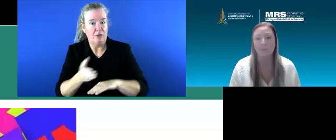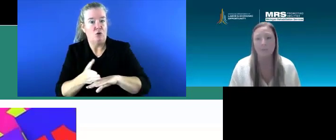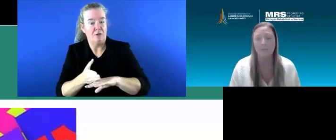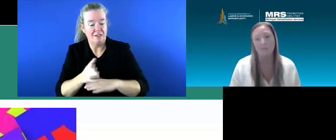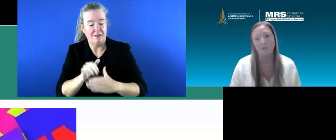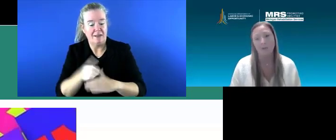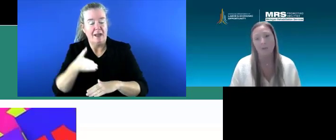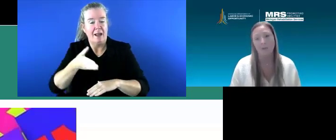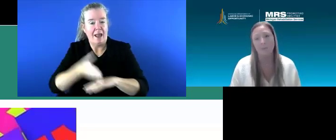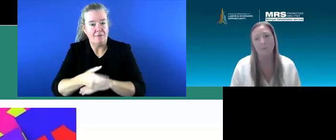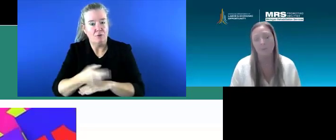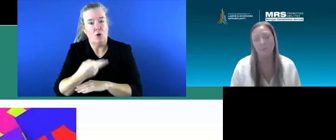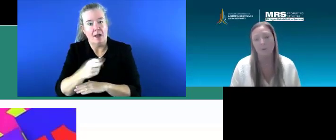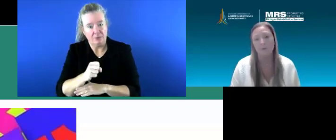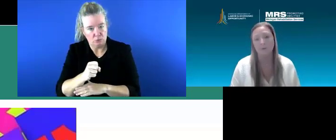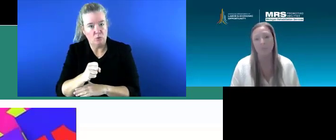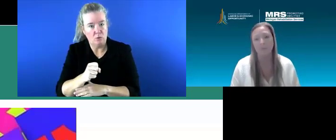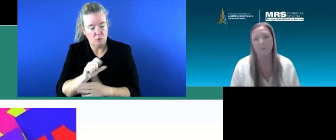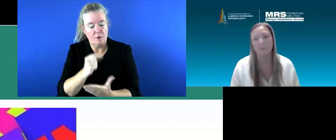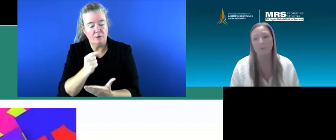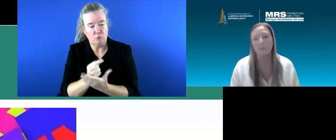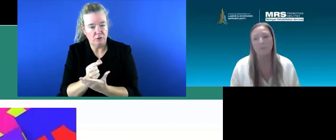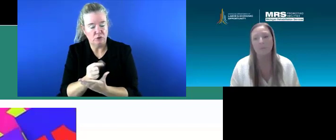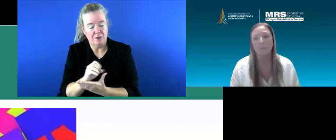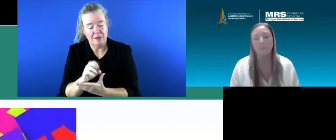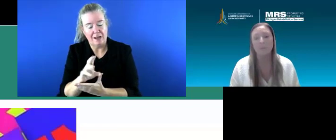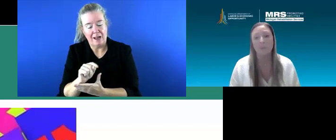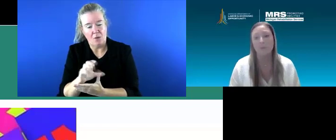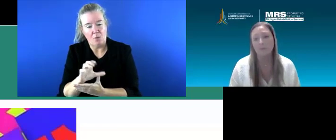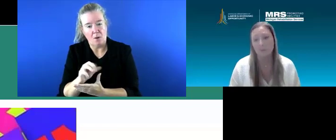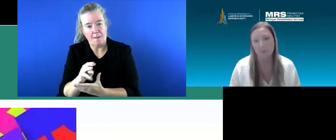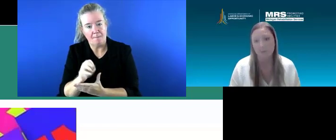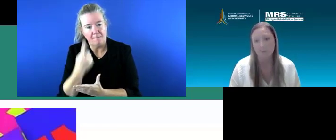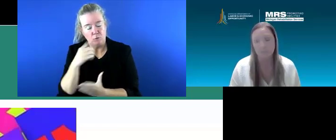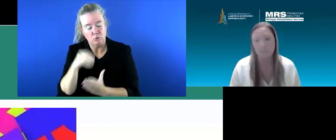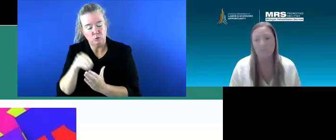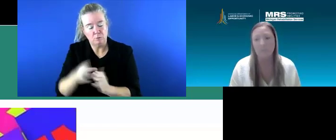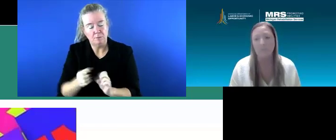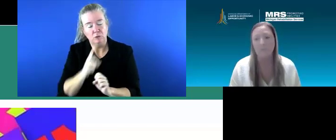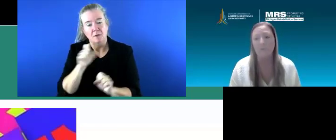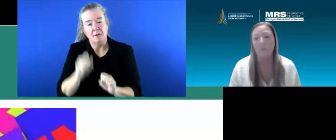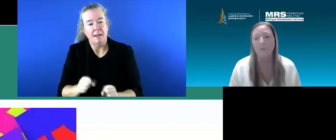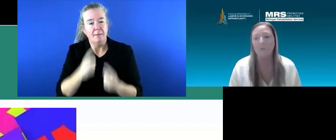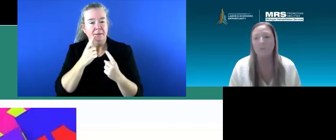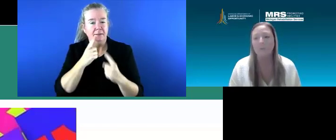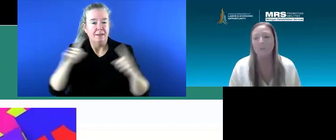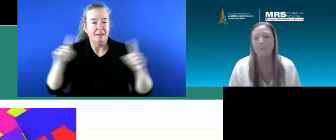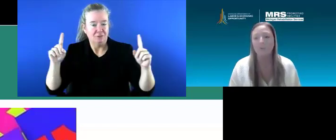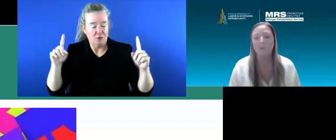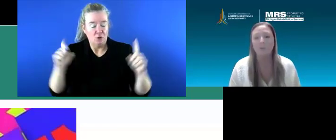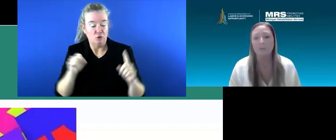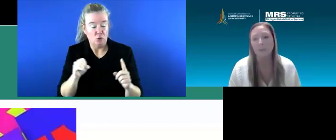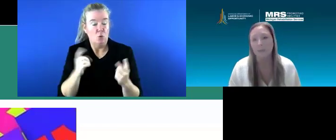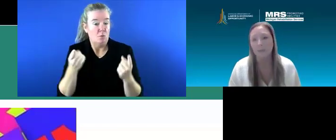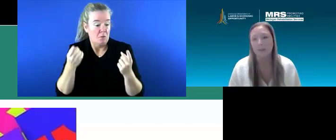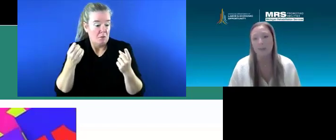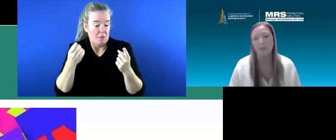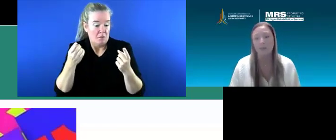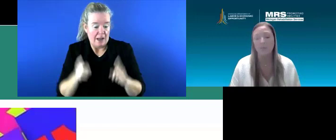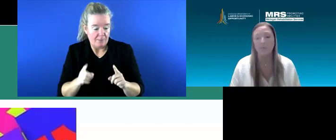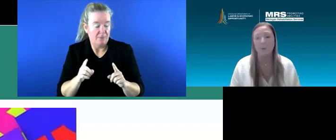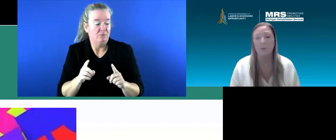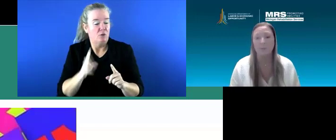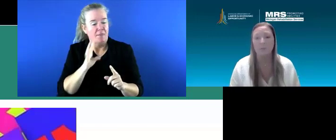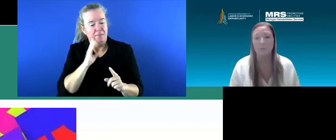post-secondary outcomes for our students, making sure that they can be successful. So when we're looking at